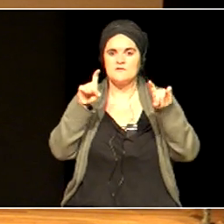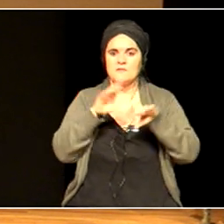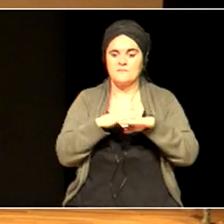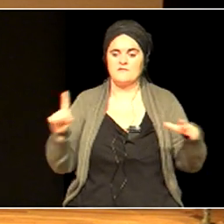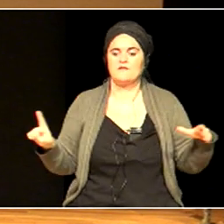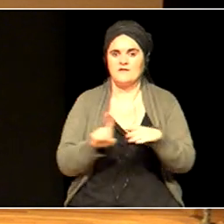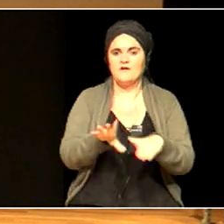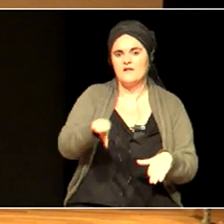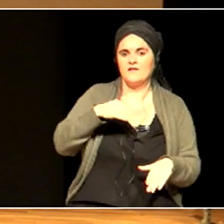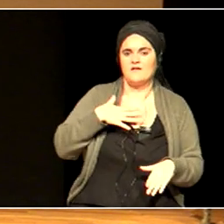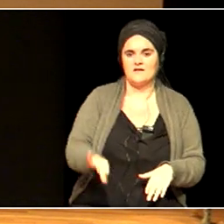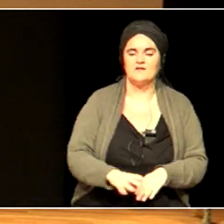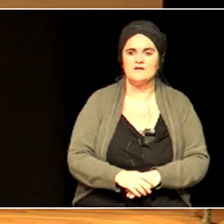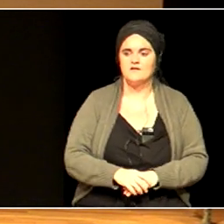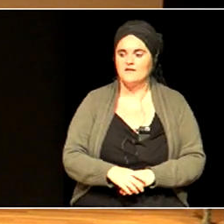live together?